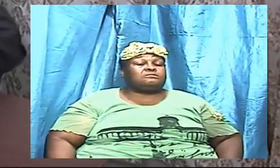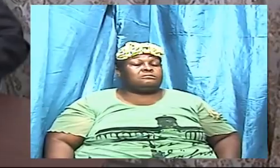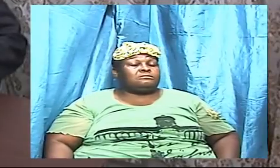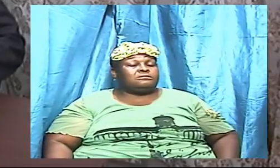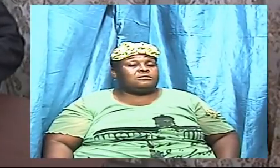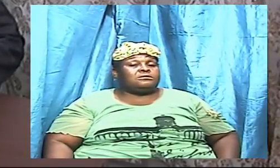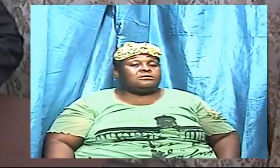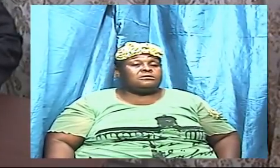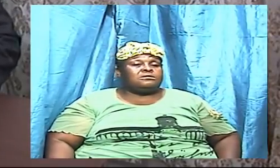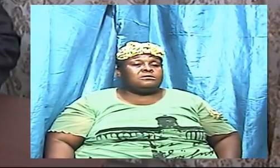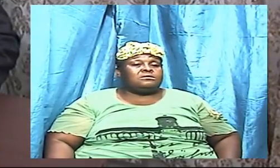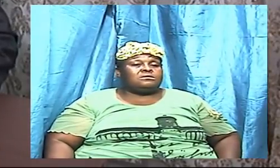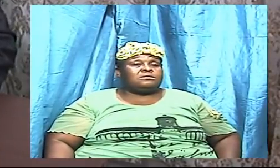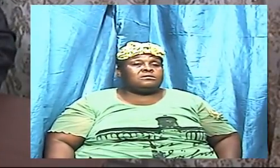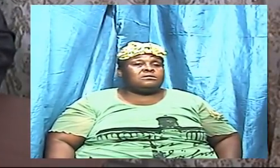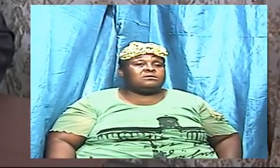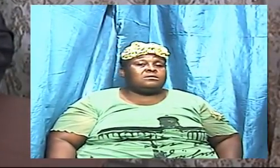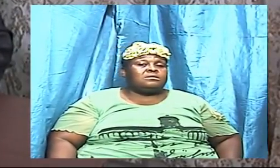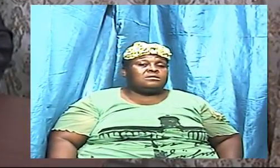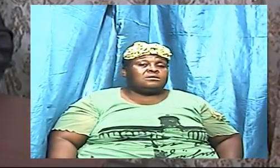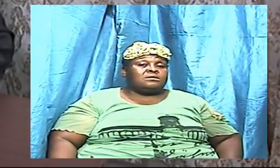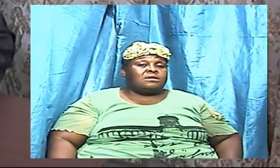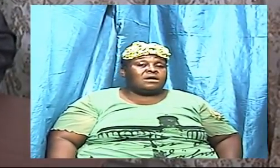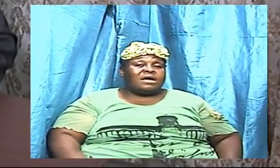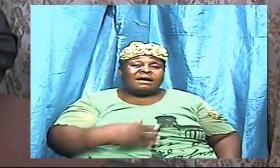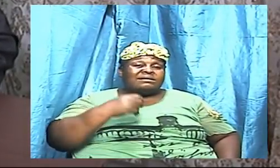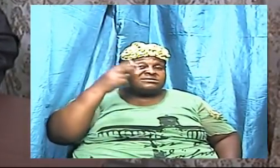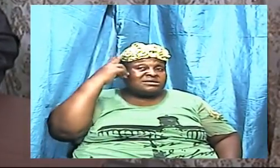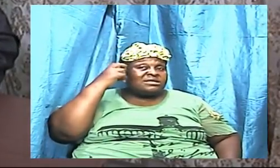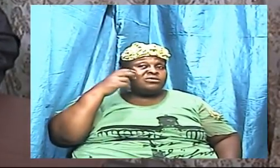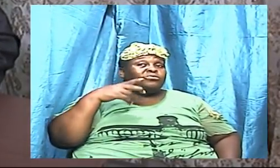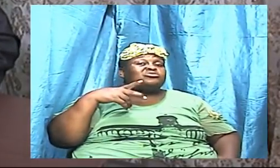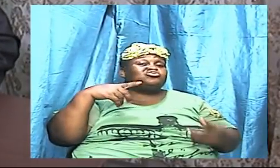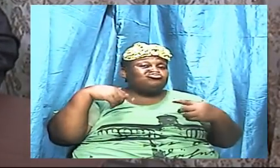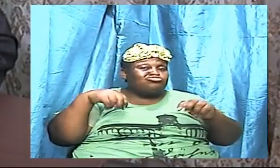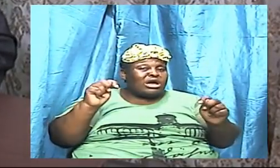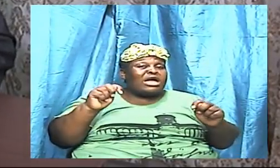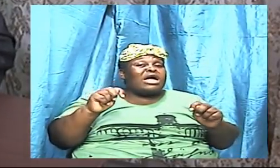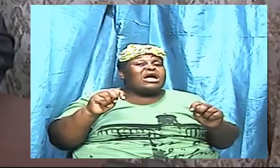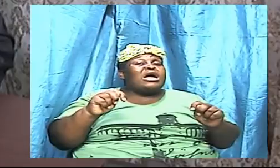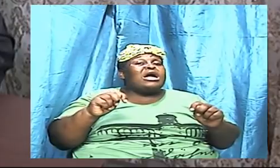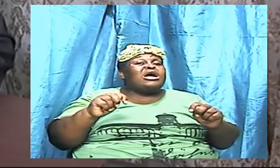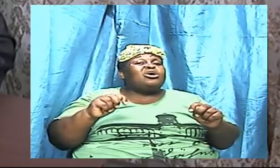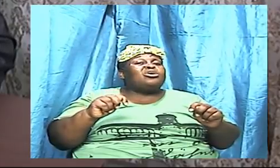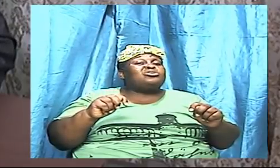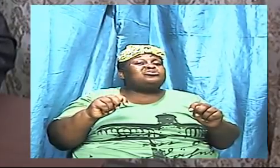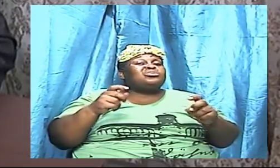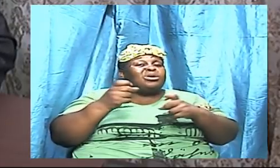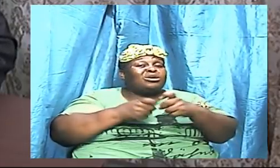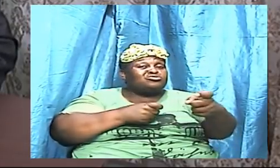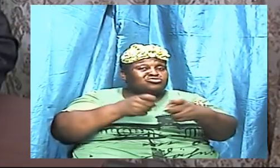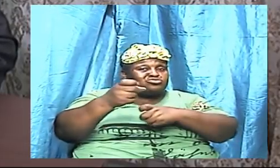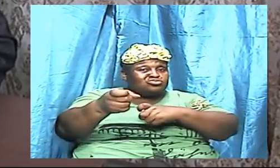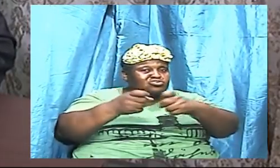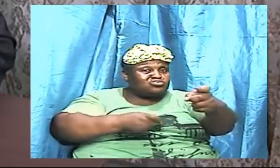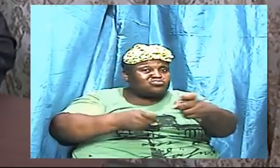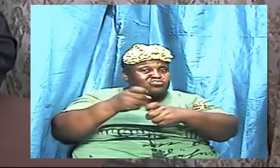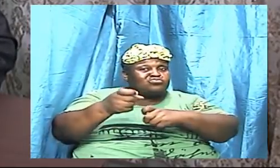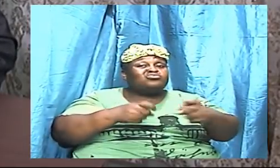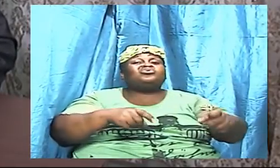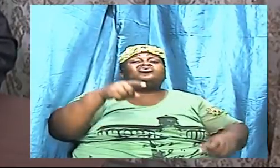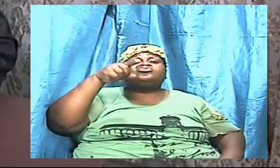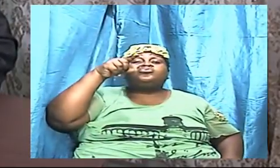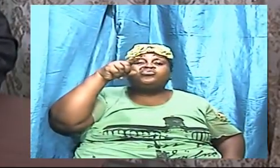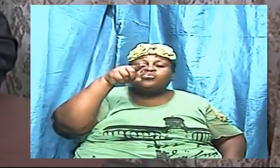and then he attempts to pull us down in subtle but powerful